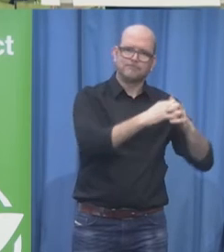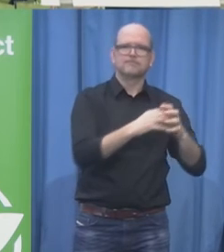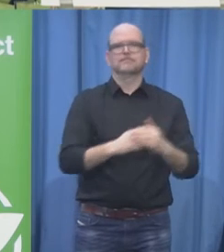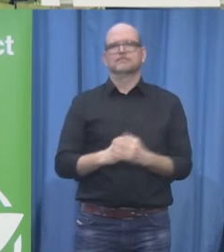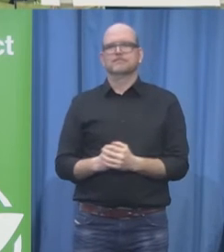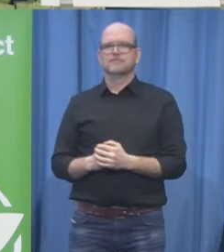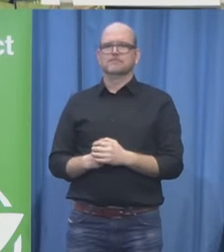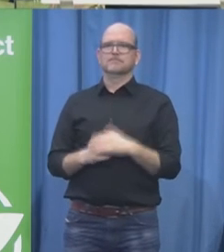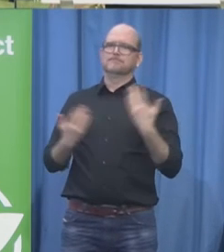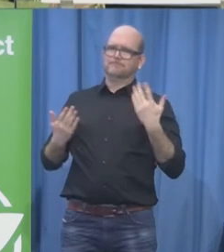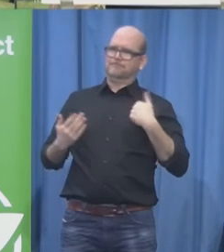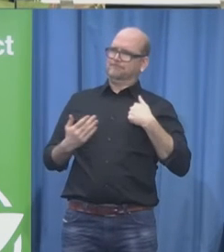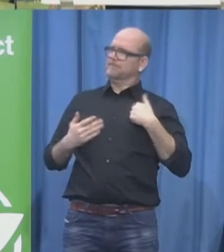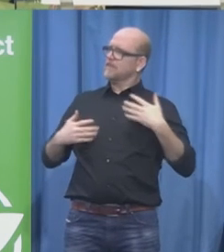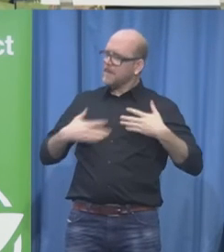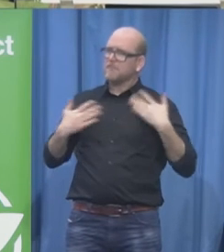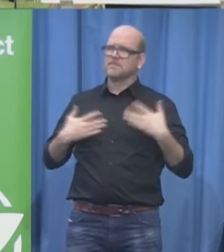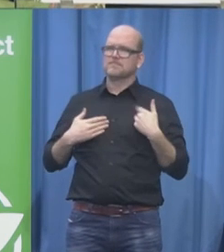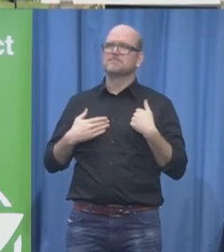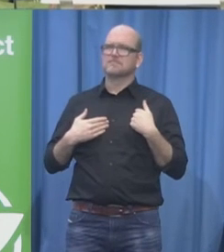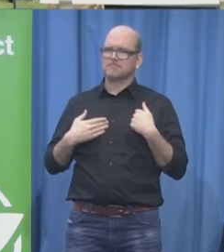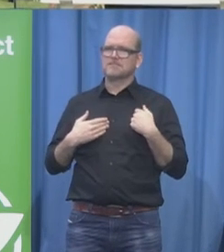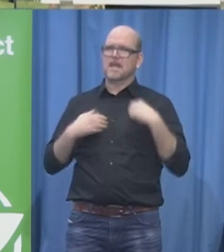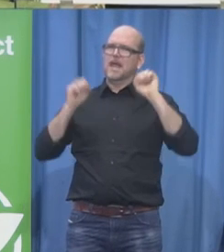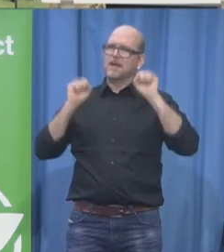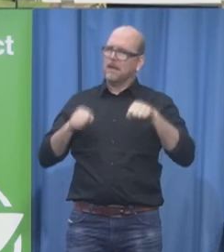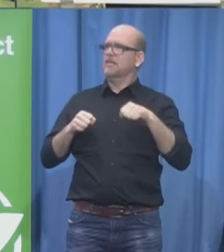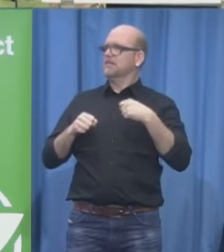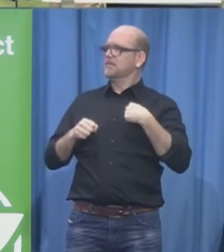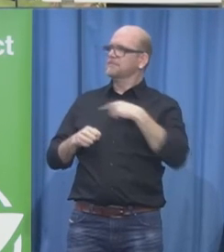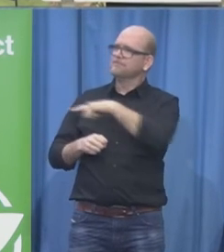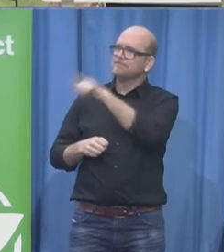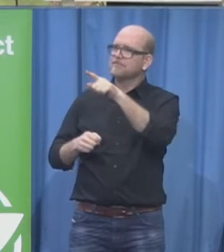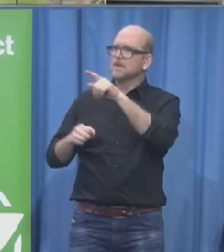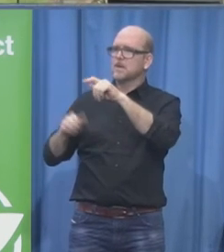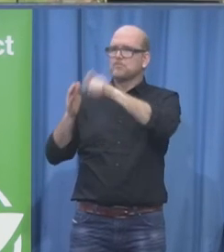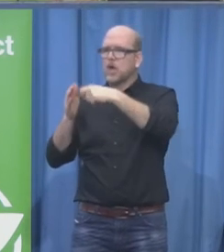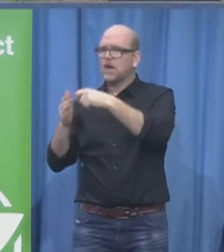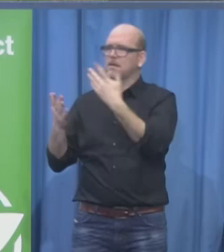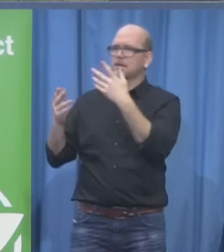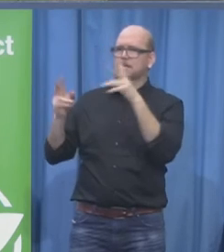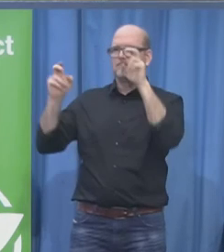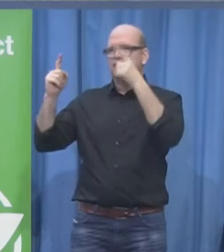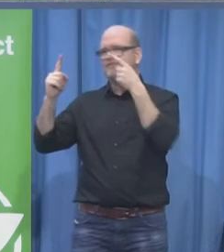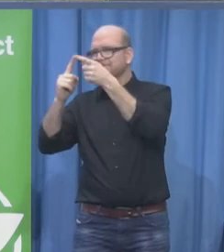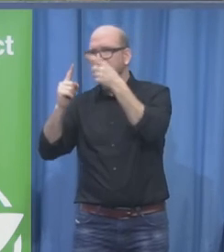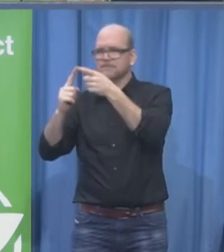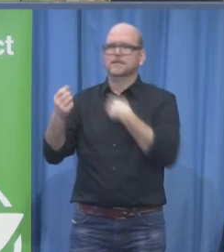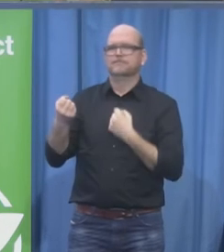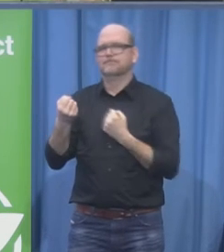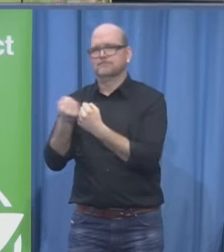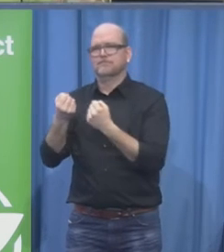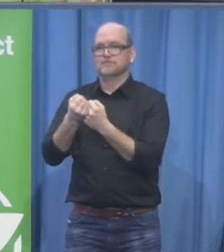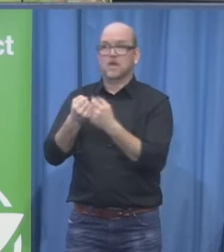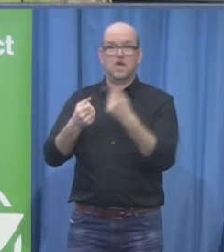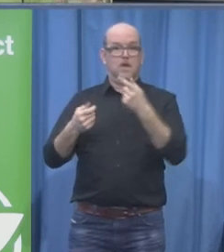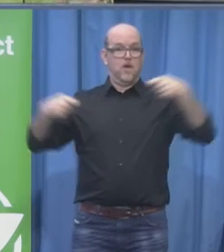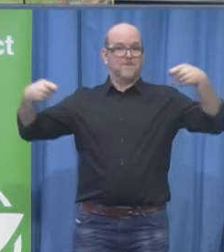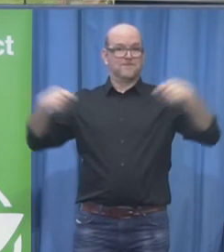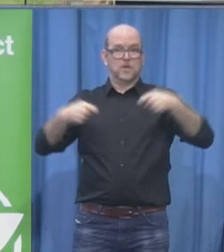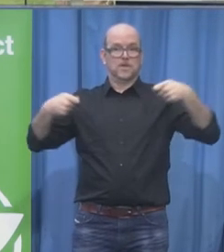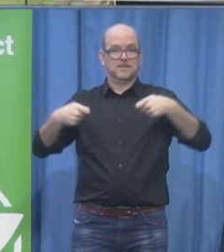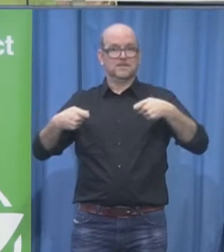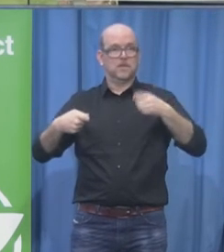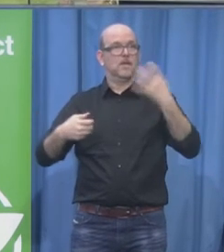initiative of the Austrian ESL foundation and we are especially proud that we are able to present it